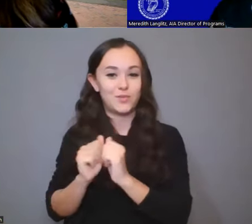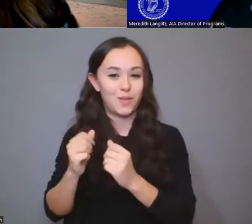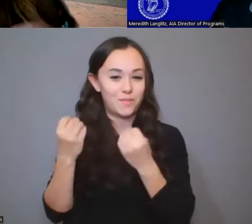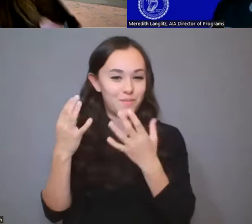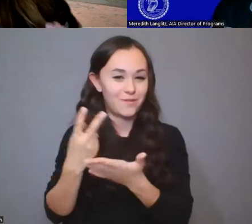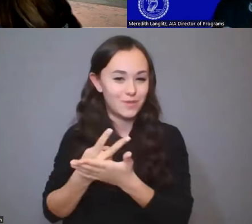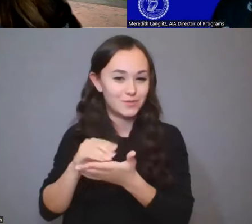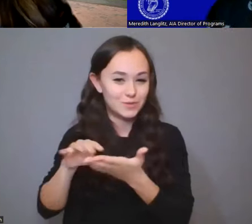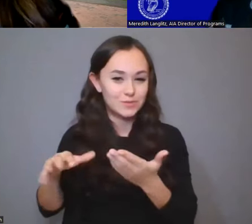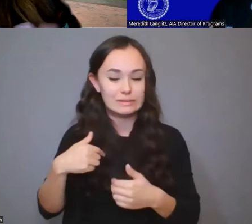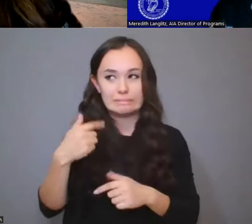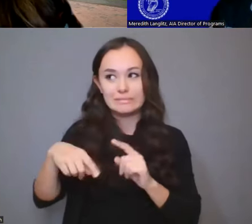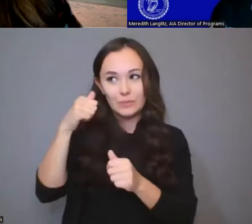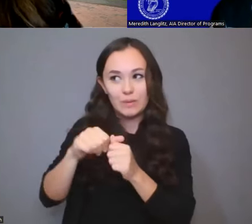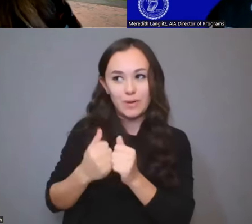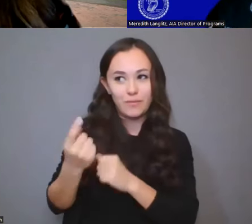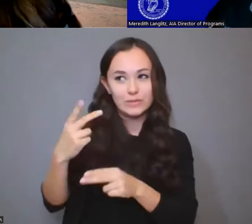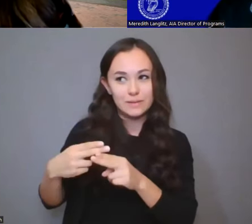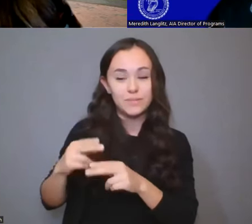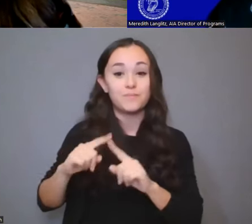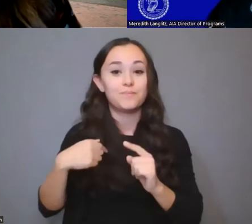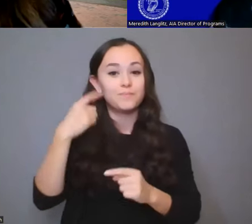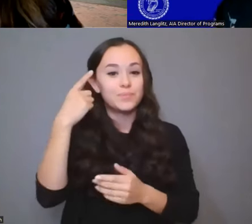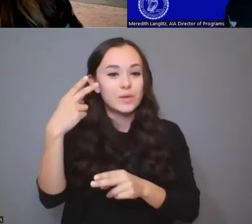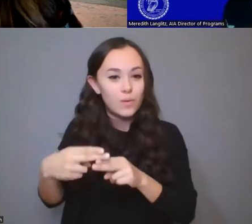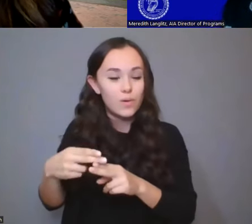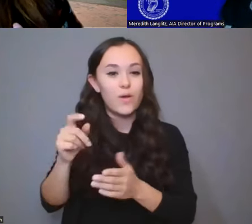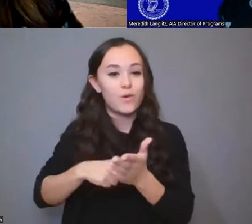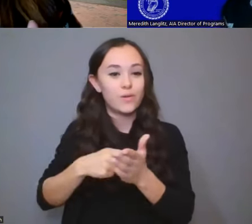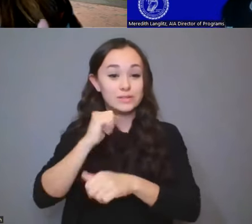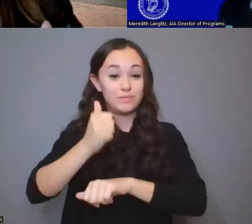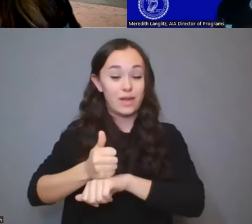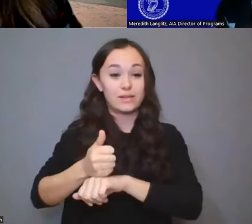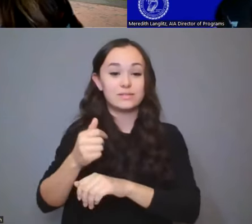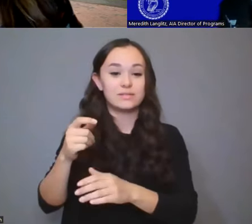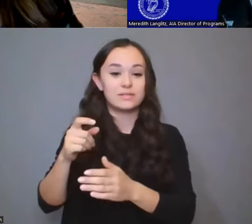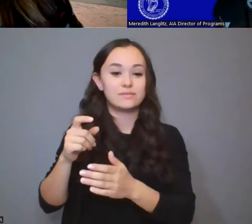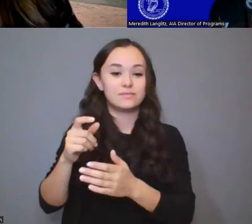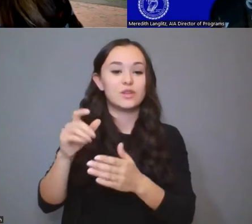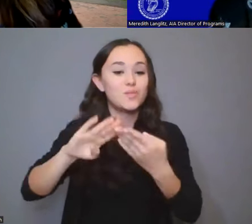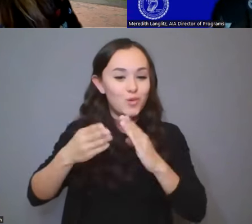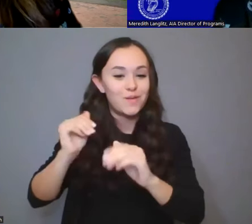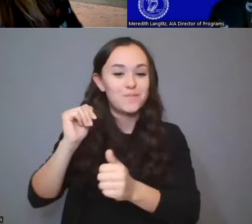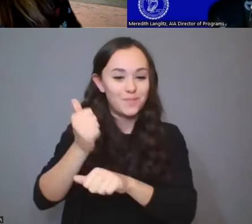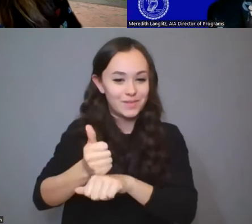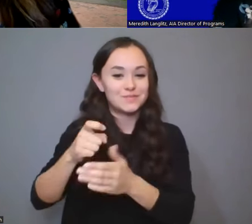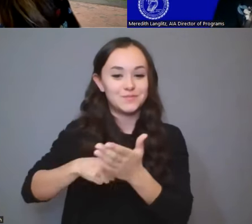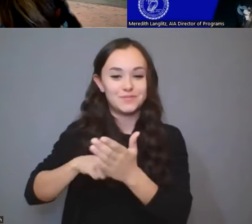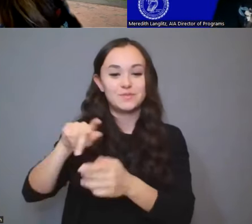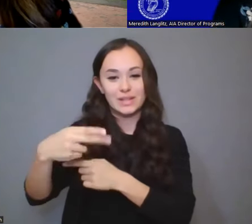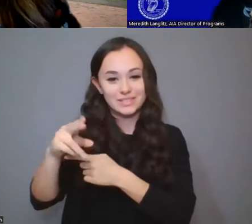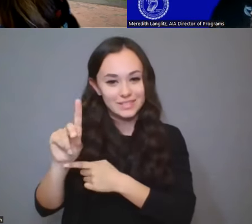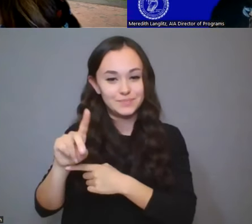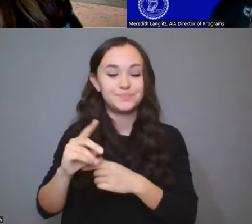the volume, but I think it's called The Community-Based Archaeology PhD, and it offers a range of perspectives from graduate